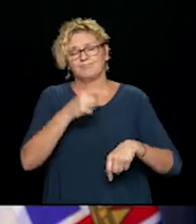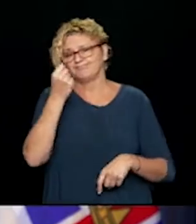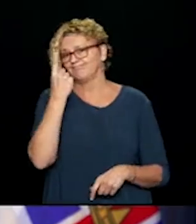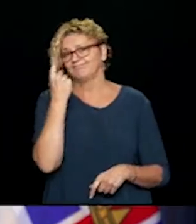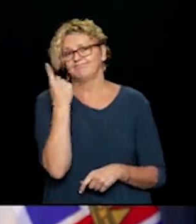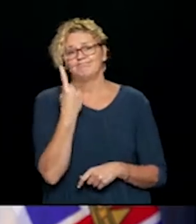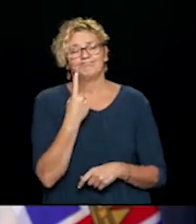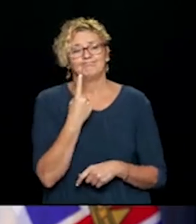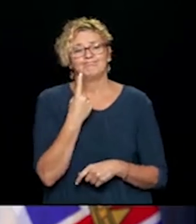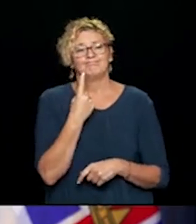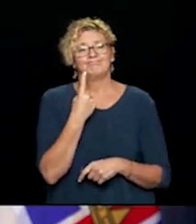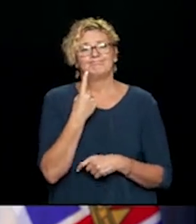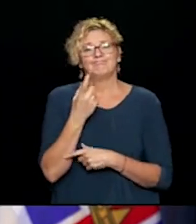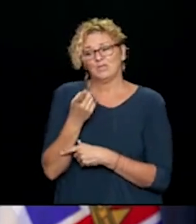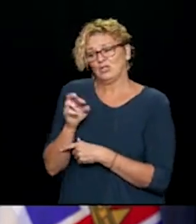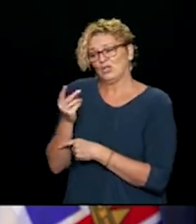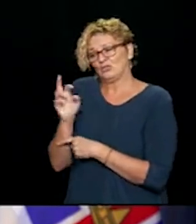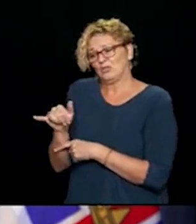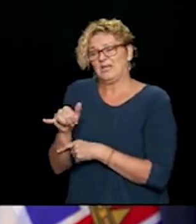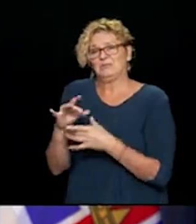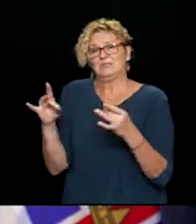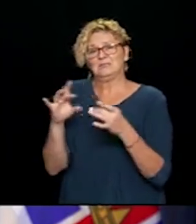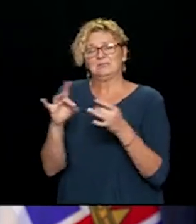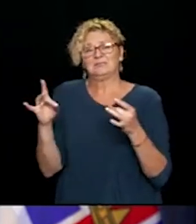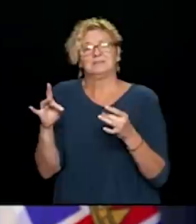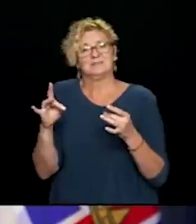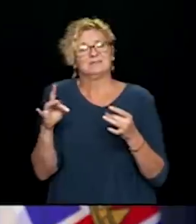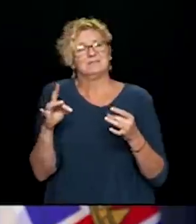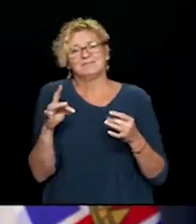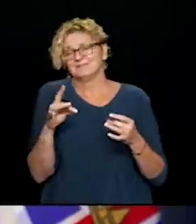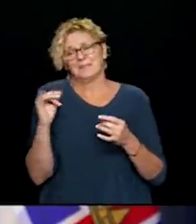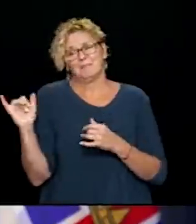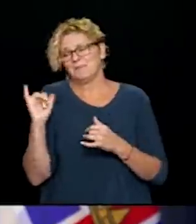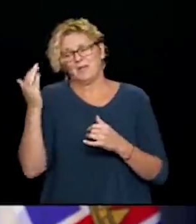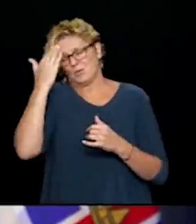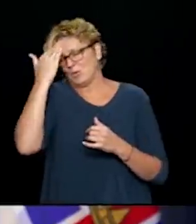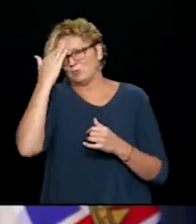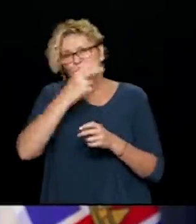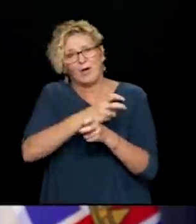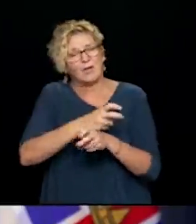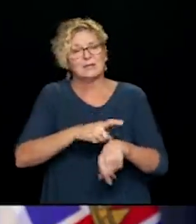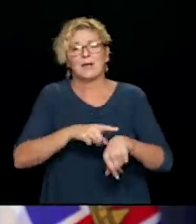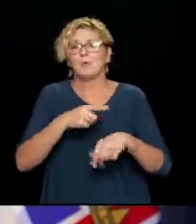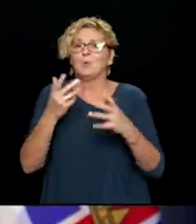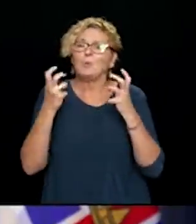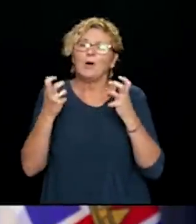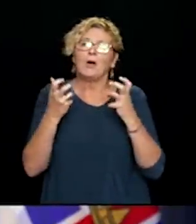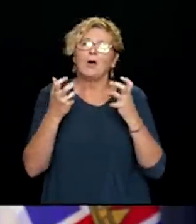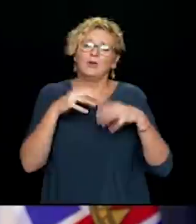Health Authority. These are very difficult times. think Dr. Henry was talking about this, the challenge of grieving, of coming together